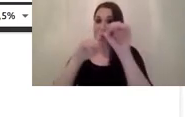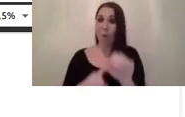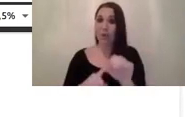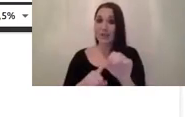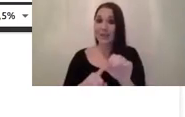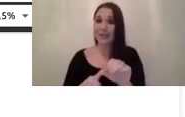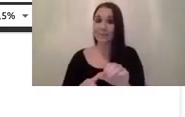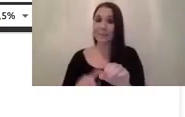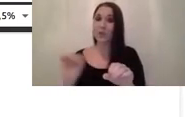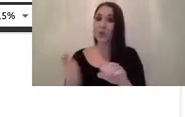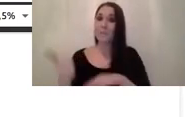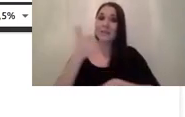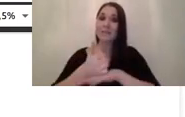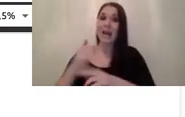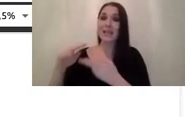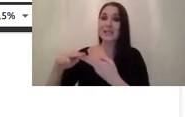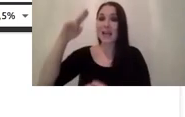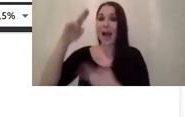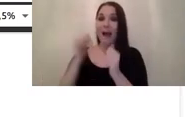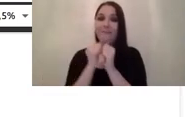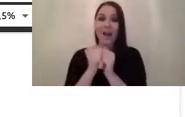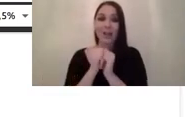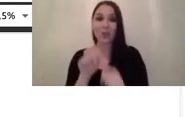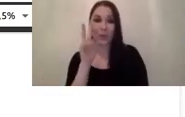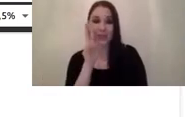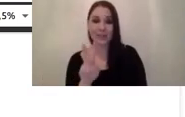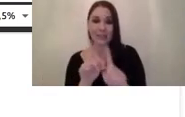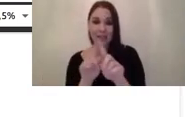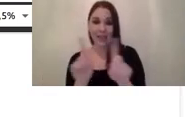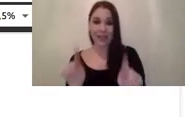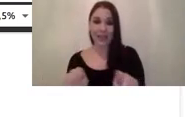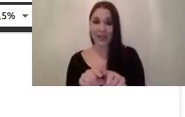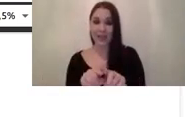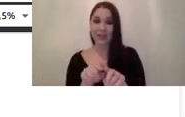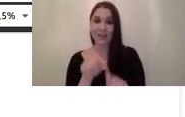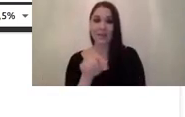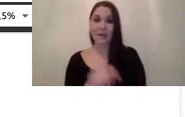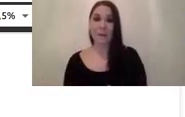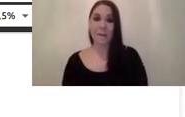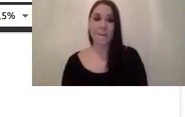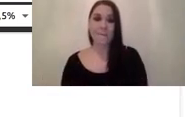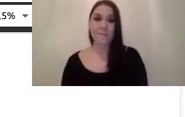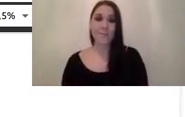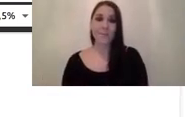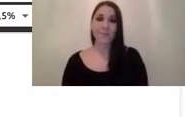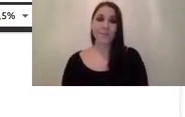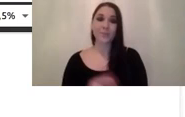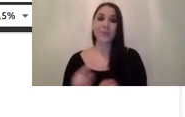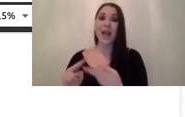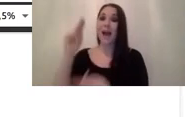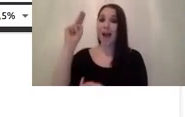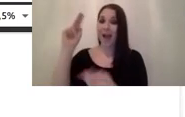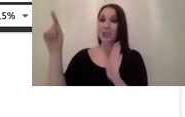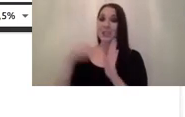higher value as we can see here in the lower uh in the right low corner a higher sensor bit that can